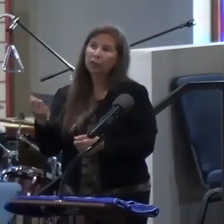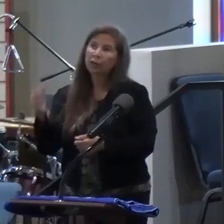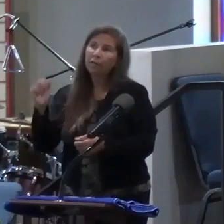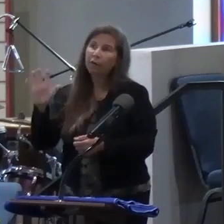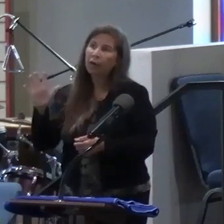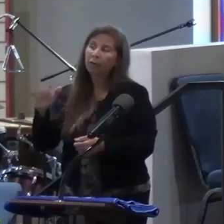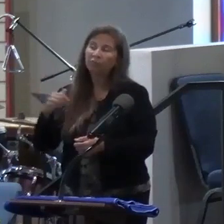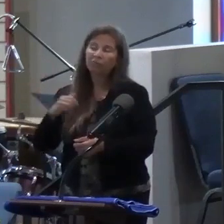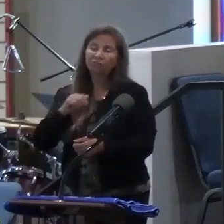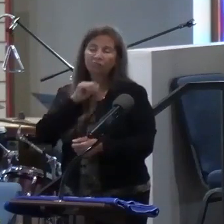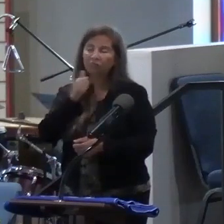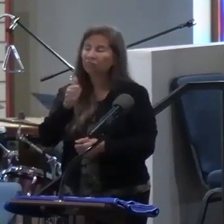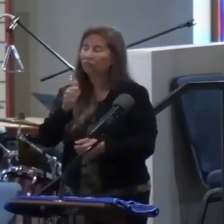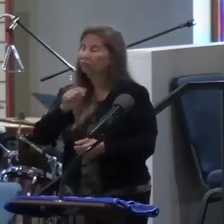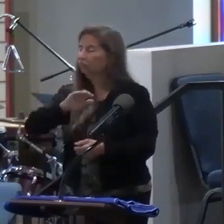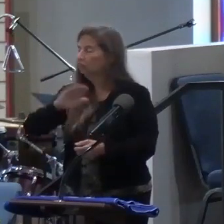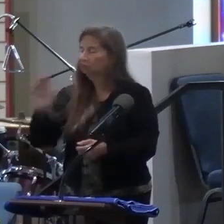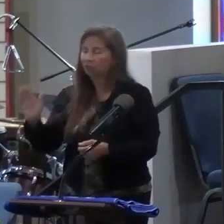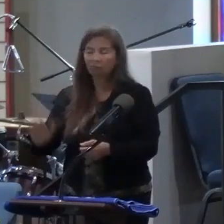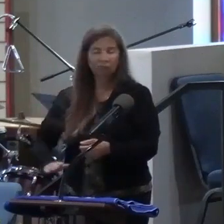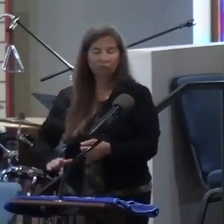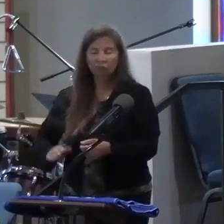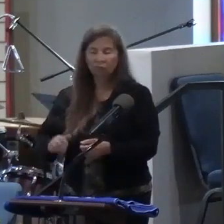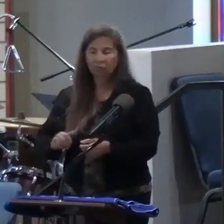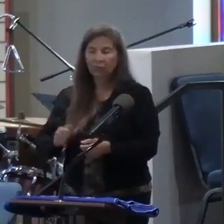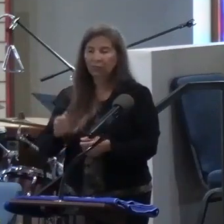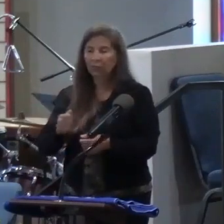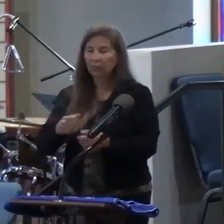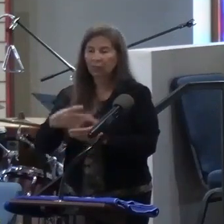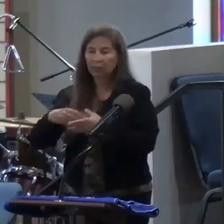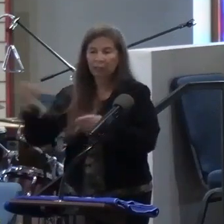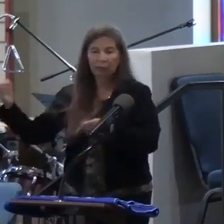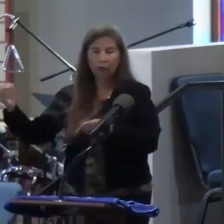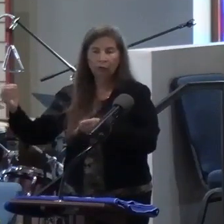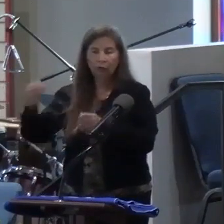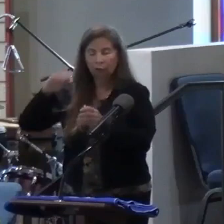never leave you, and I will never forsake you.